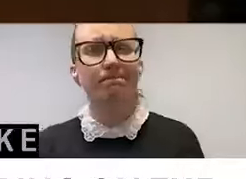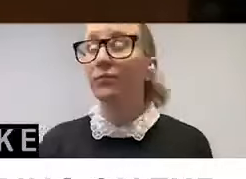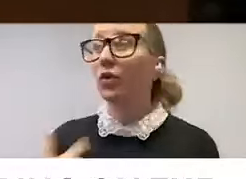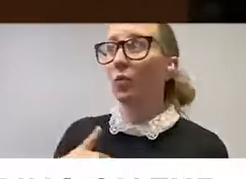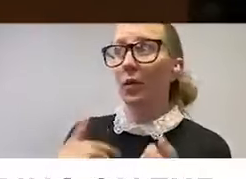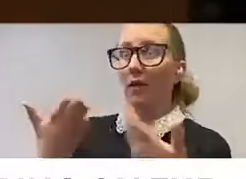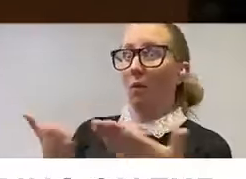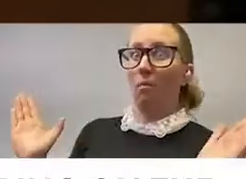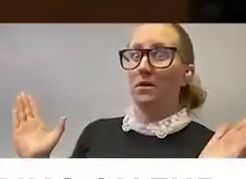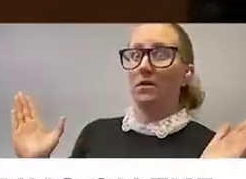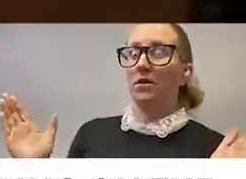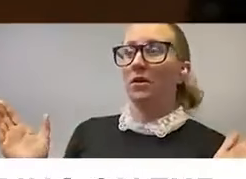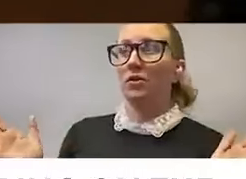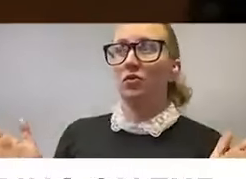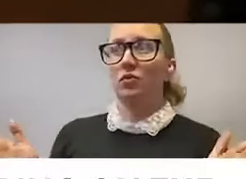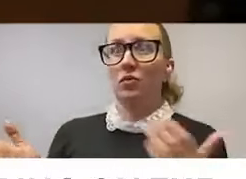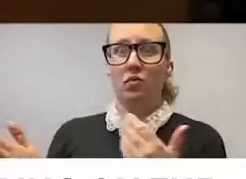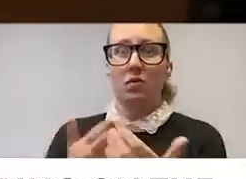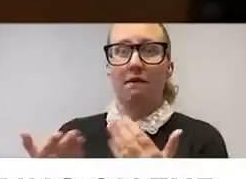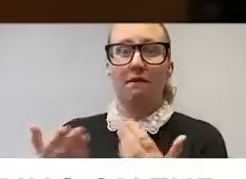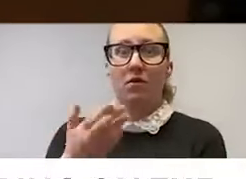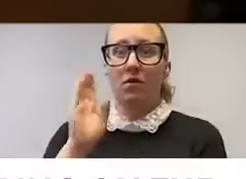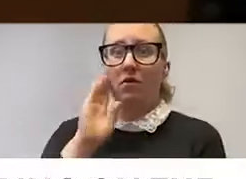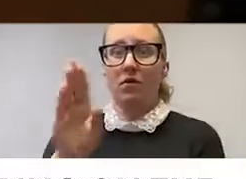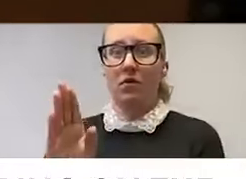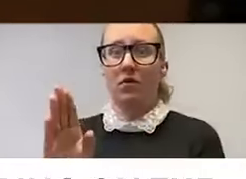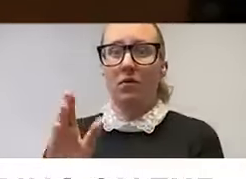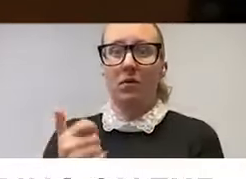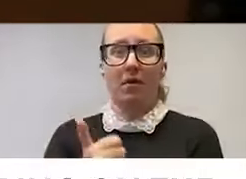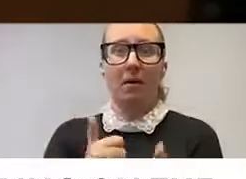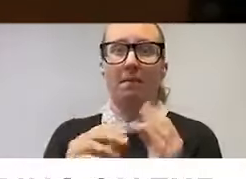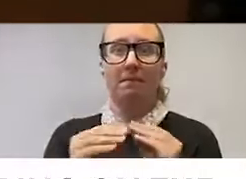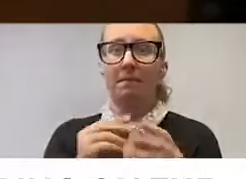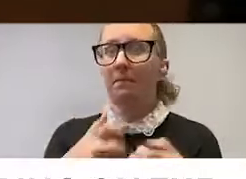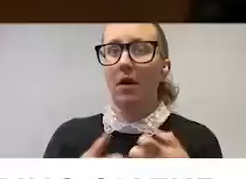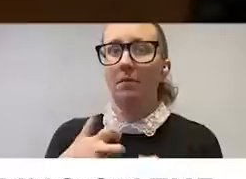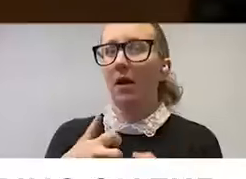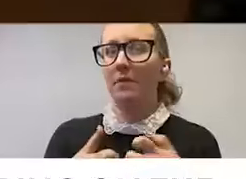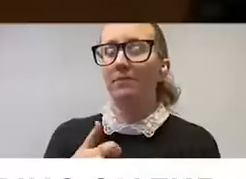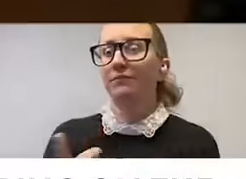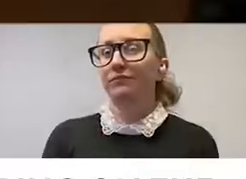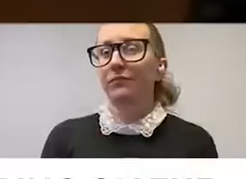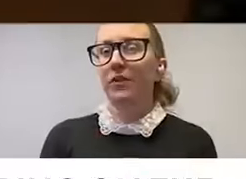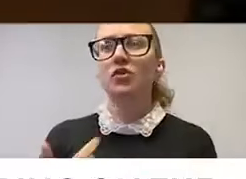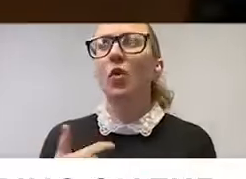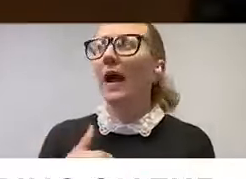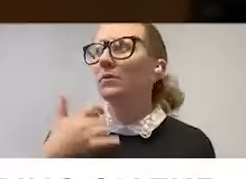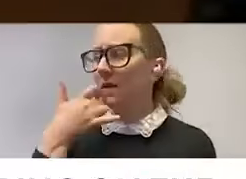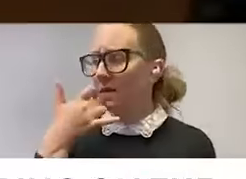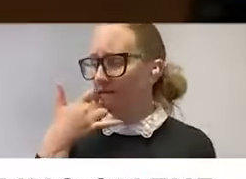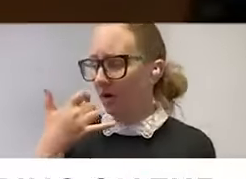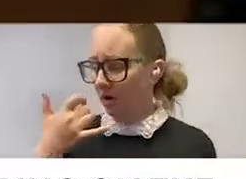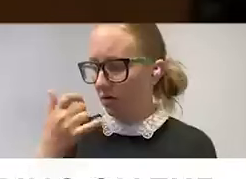alleviate this problem as soon as we can. I was on the phone just